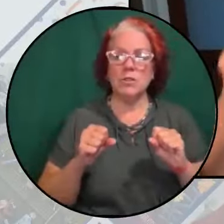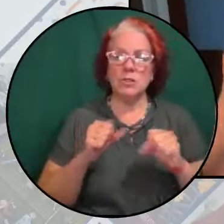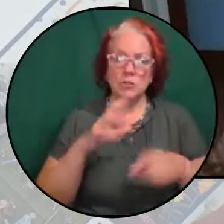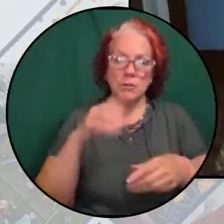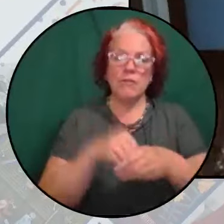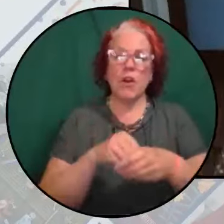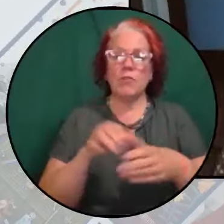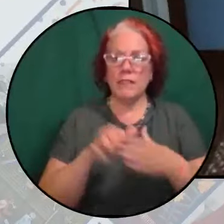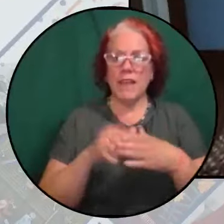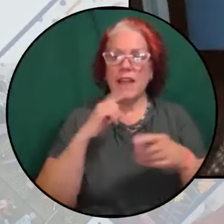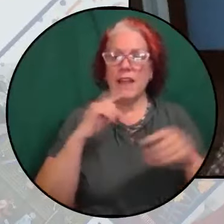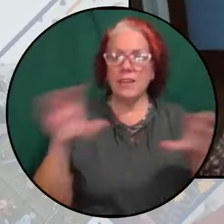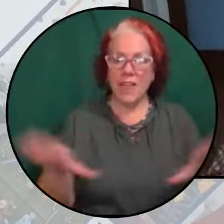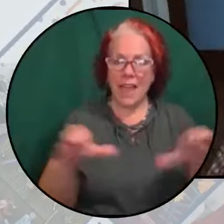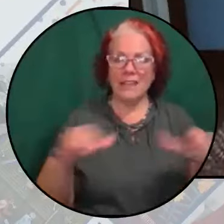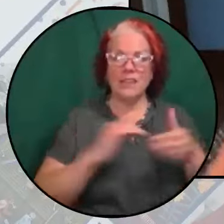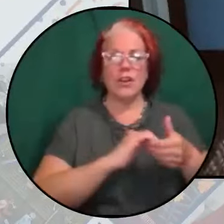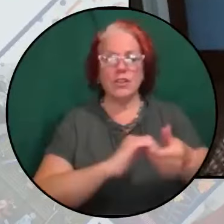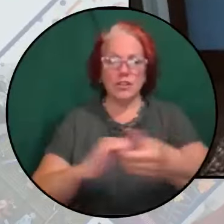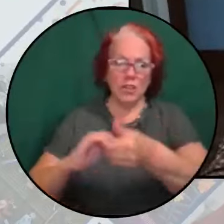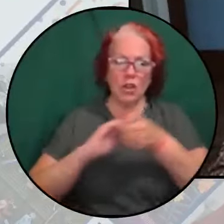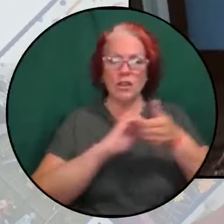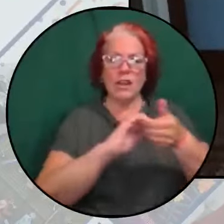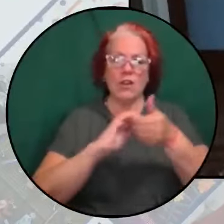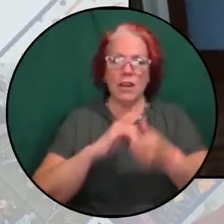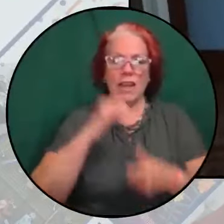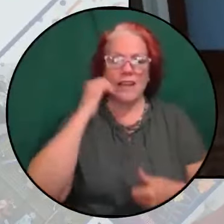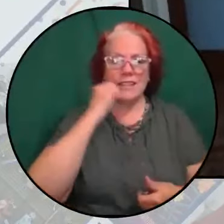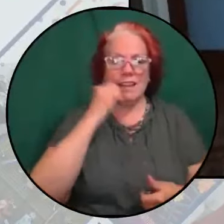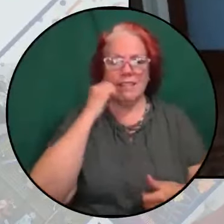active solidarity on a daily basis.